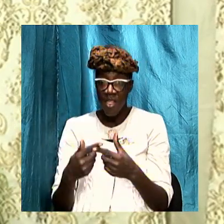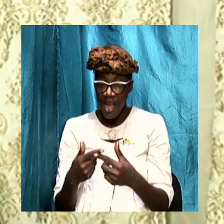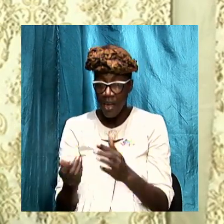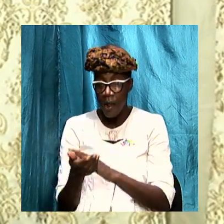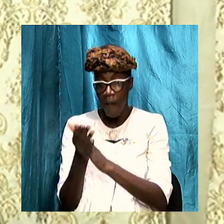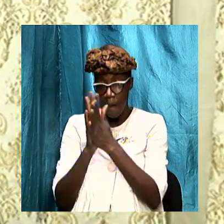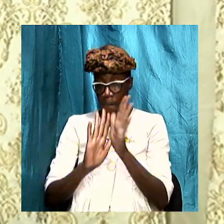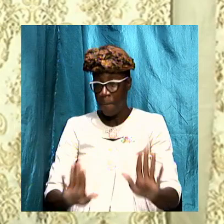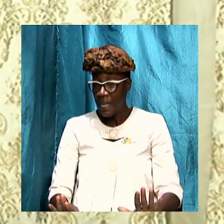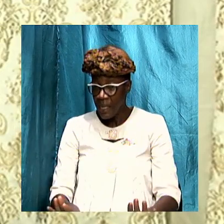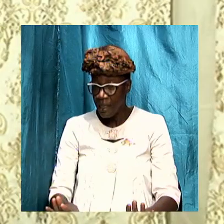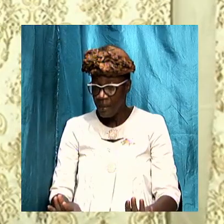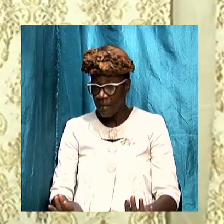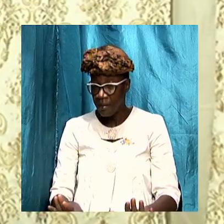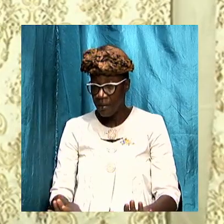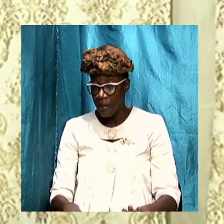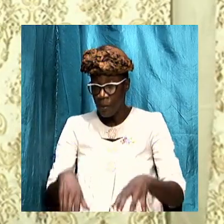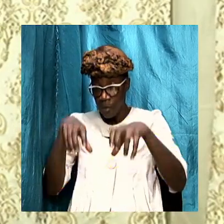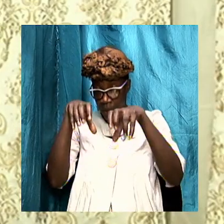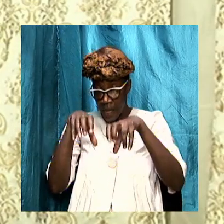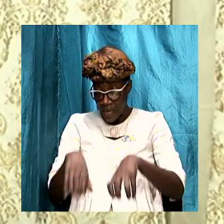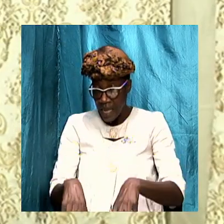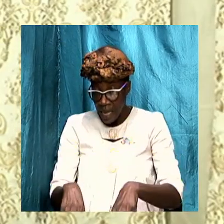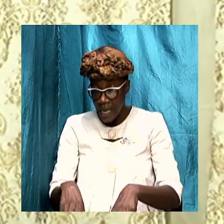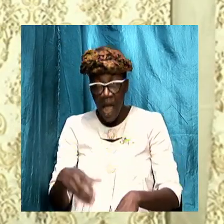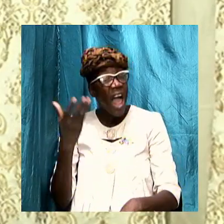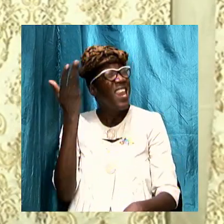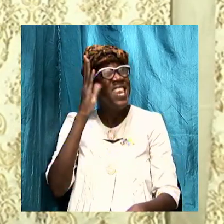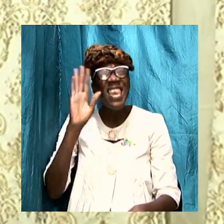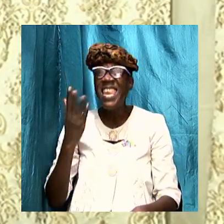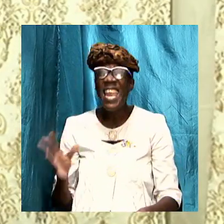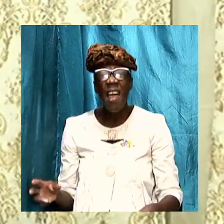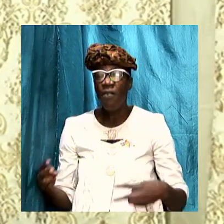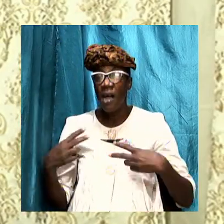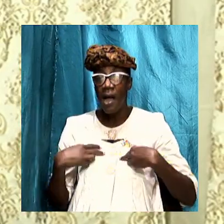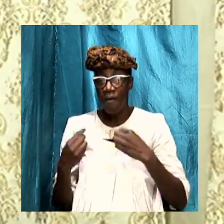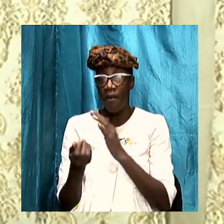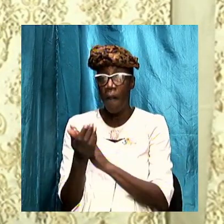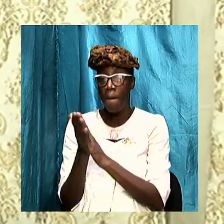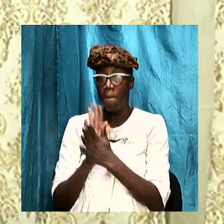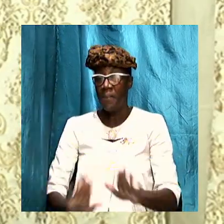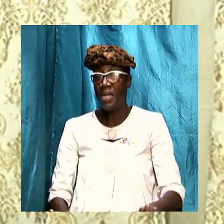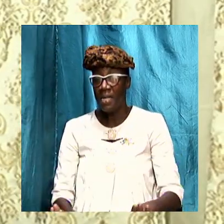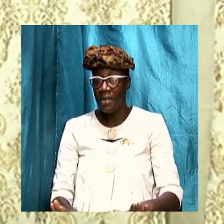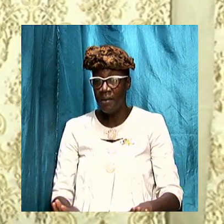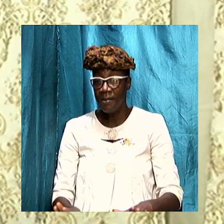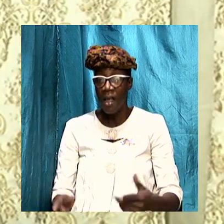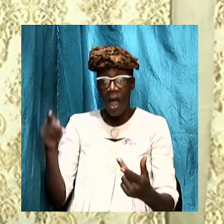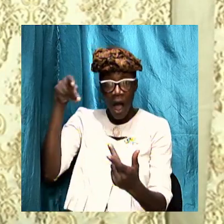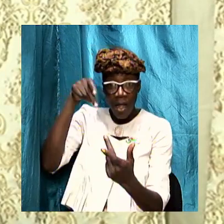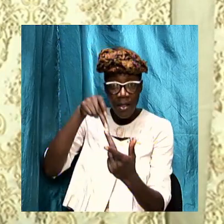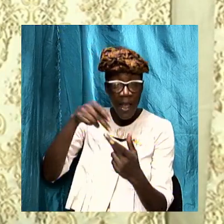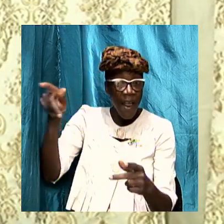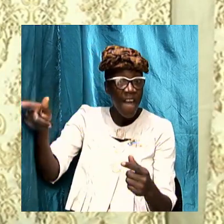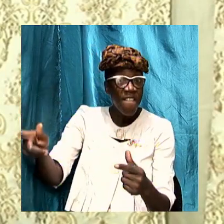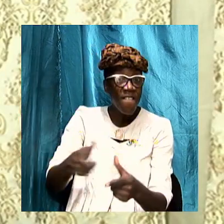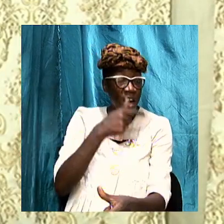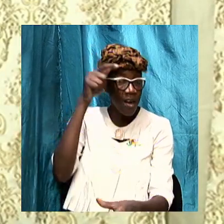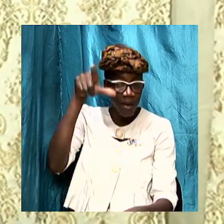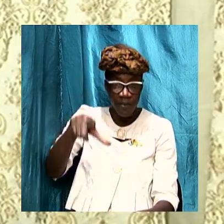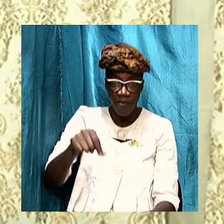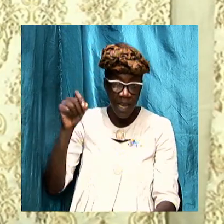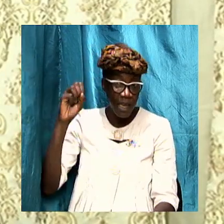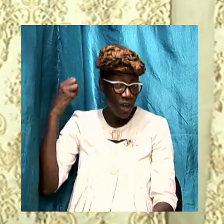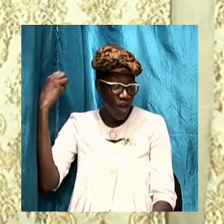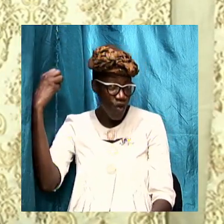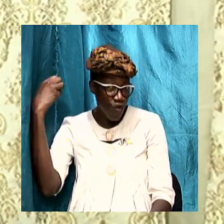because we can never have peace until we first find and have the grace of